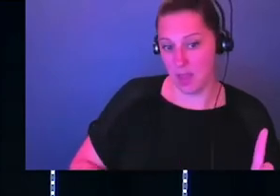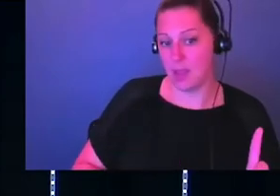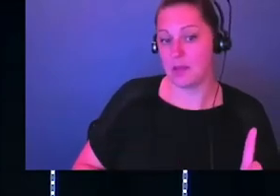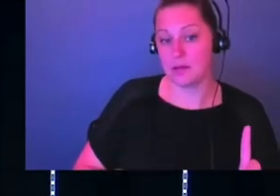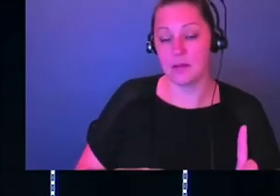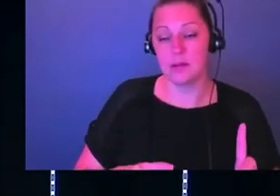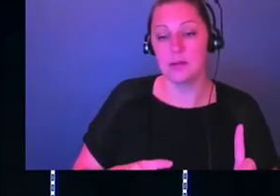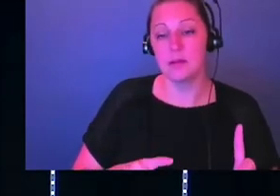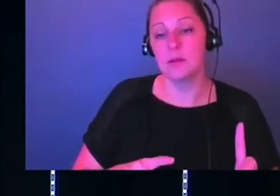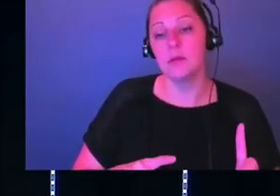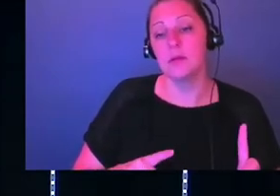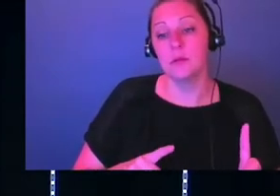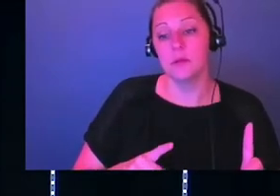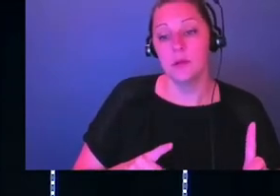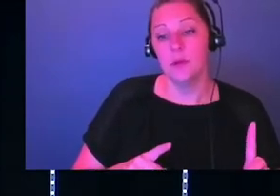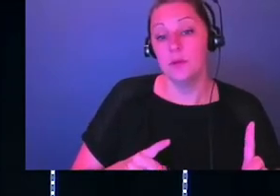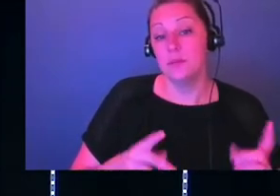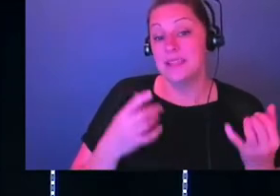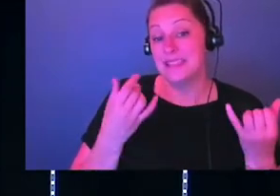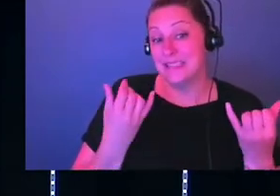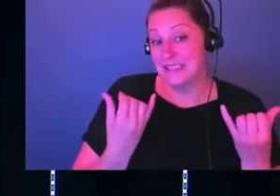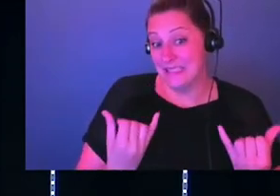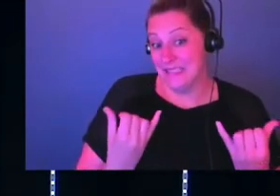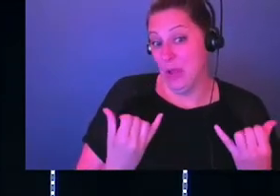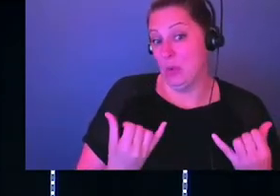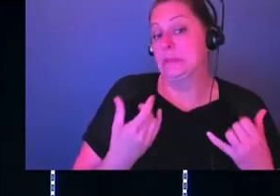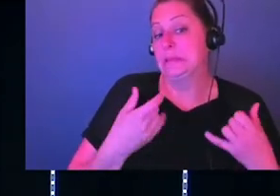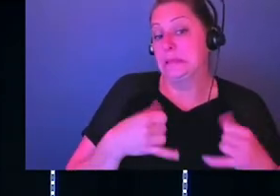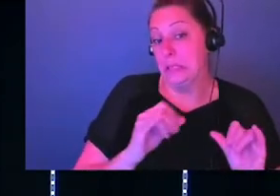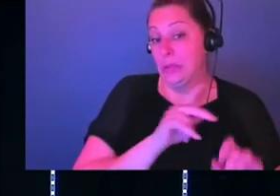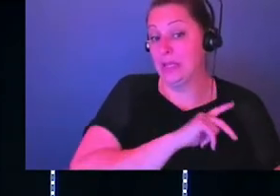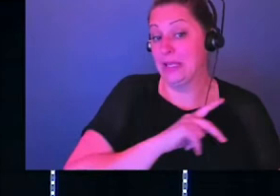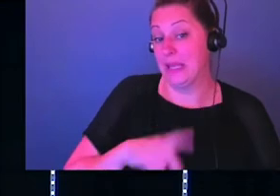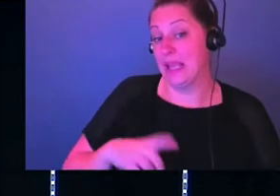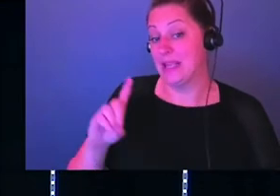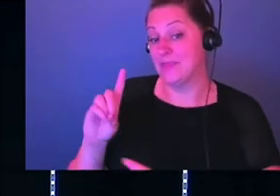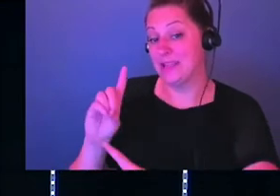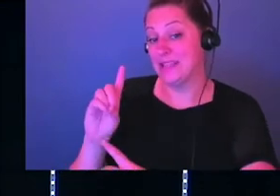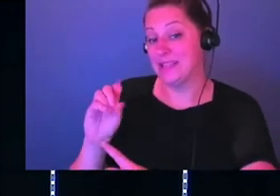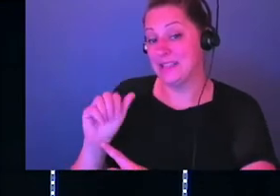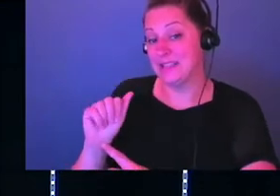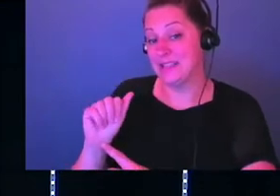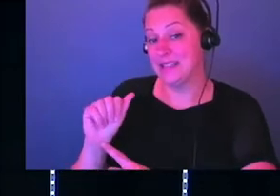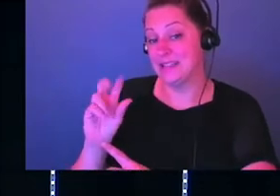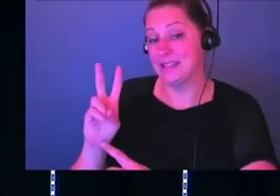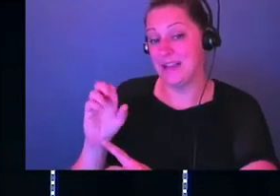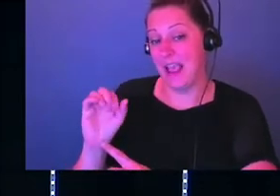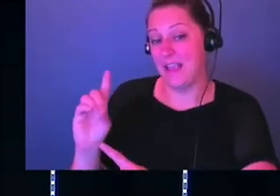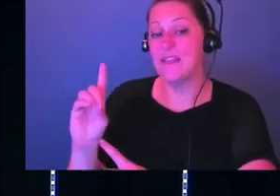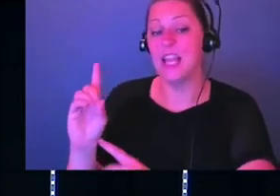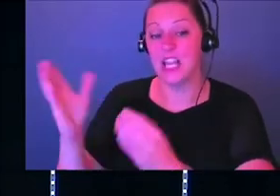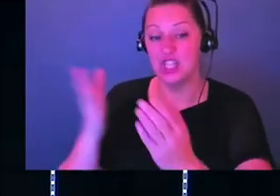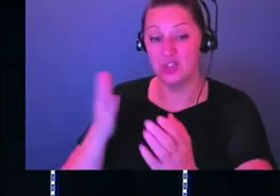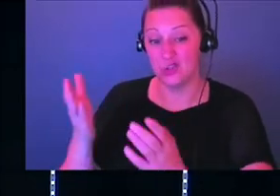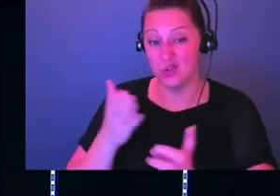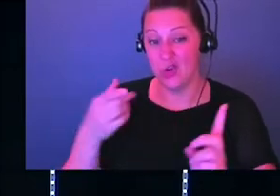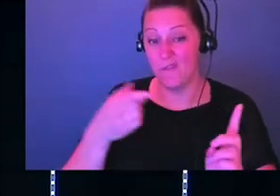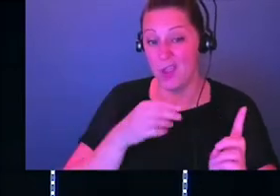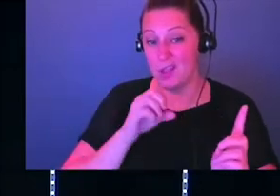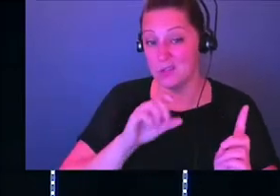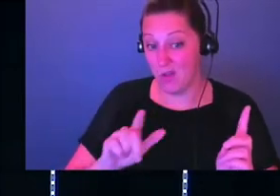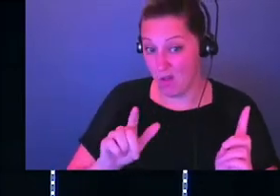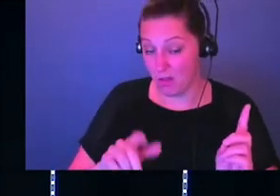removed. But at this point, he is still currently king and David is working in Saul's service in his kingdom. And so